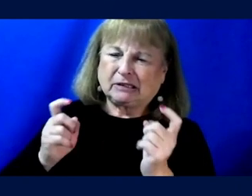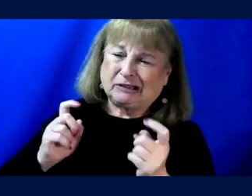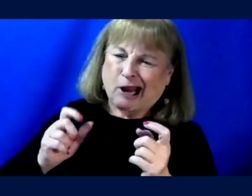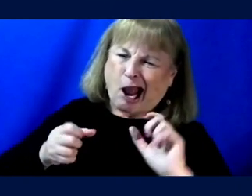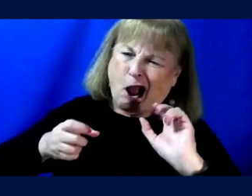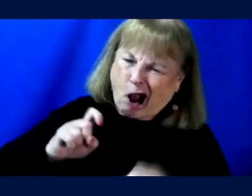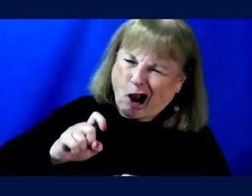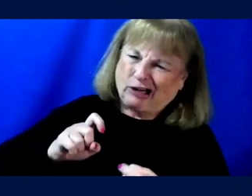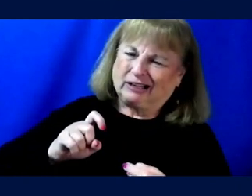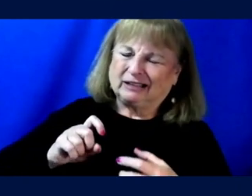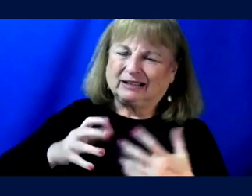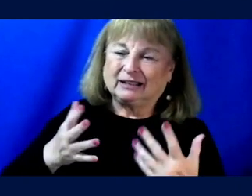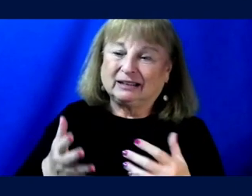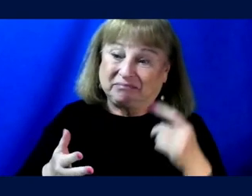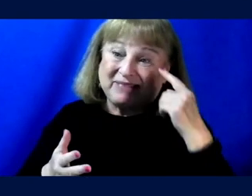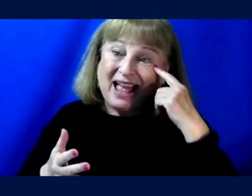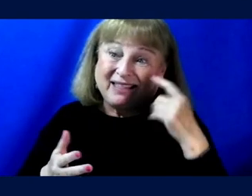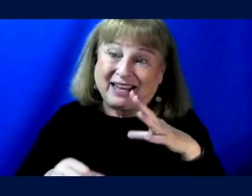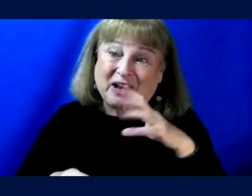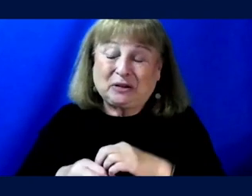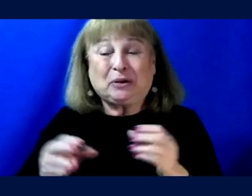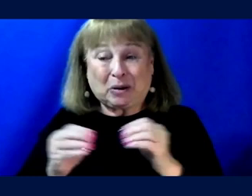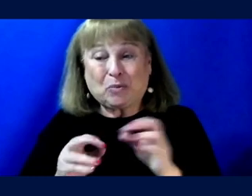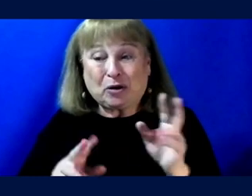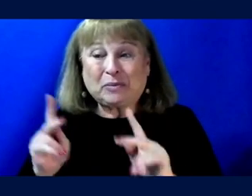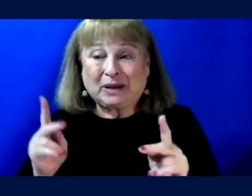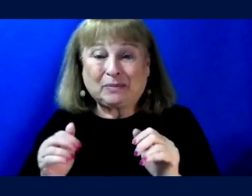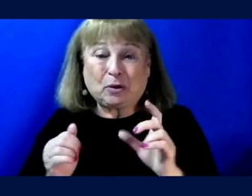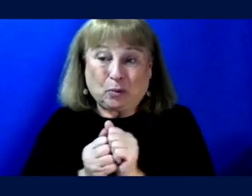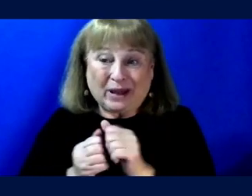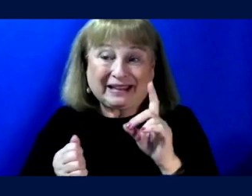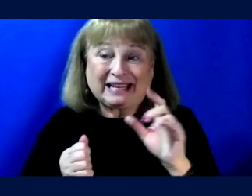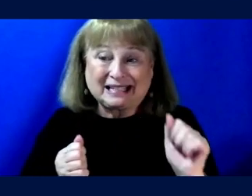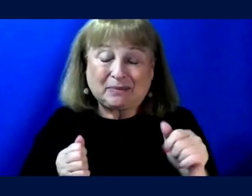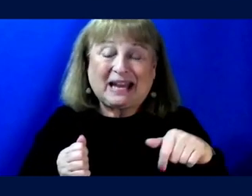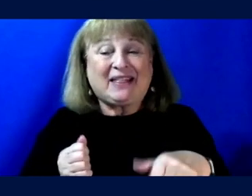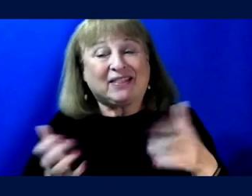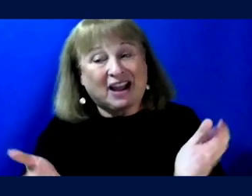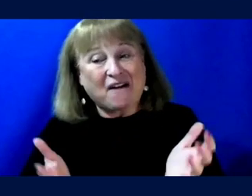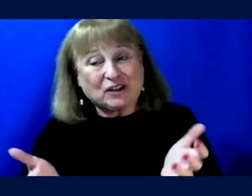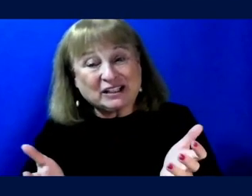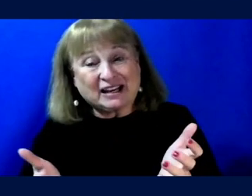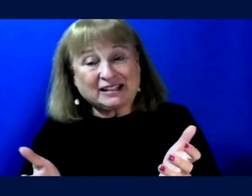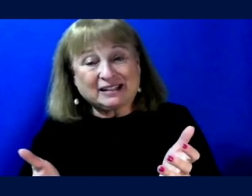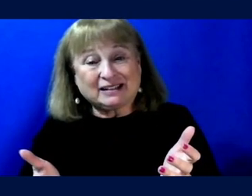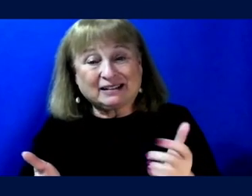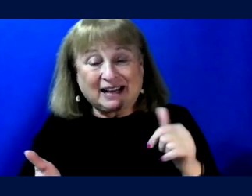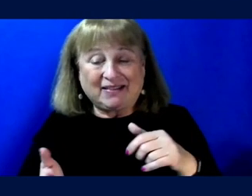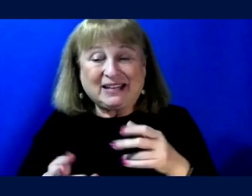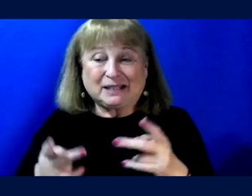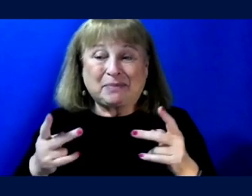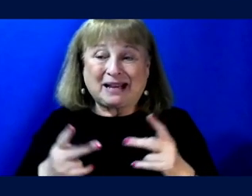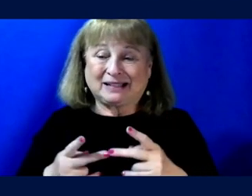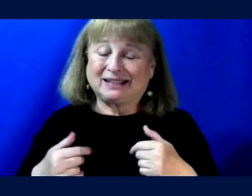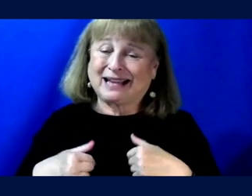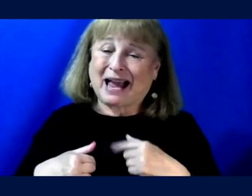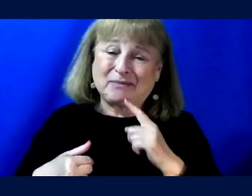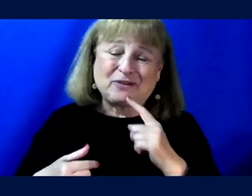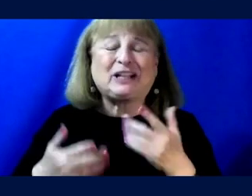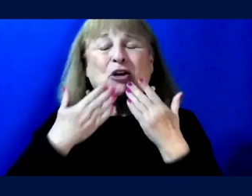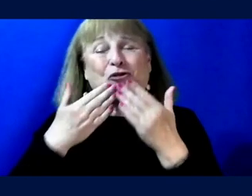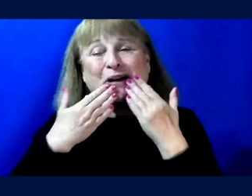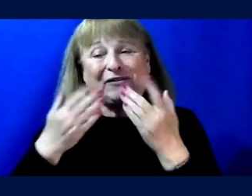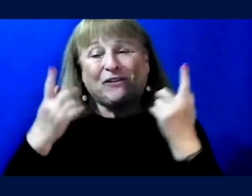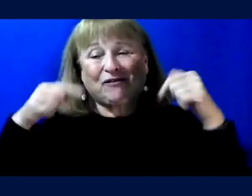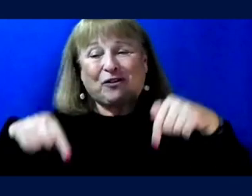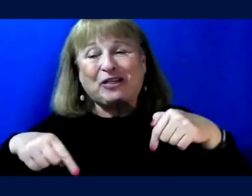than others. And I really think it's including more people with disabilities in, in these conversations and in, in these spaces. So I, really am grateful for